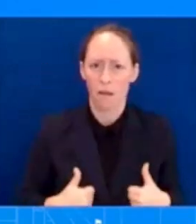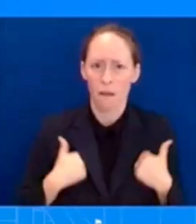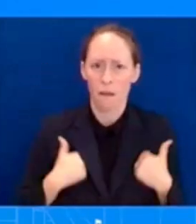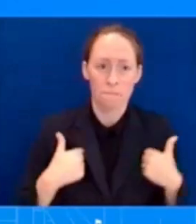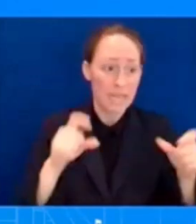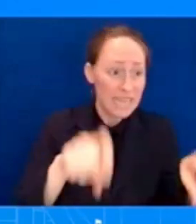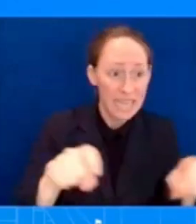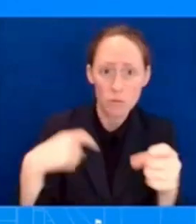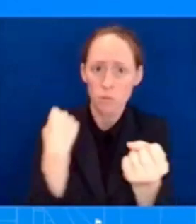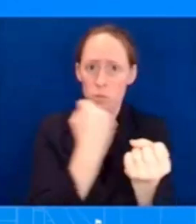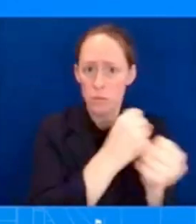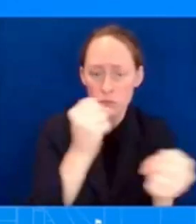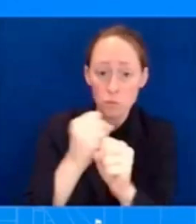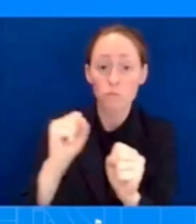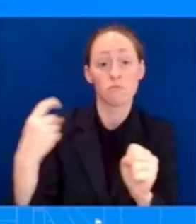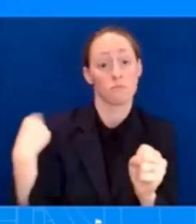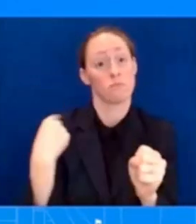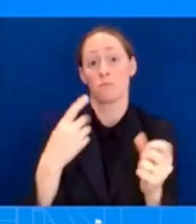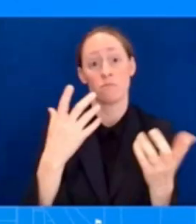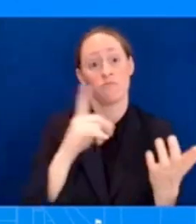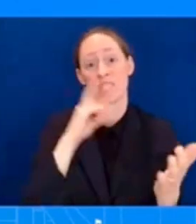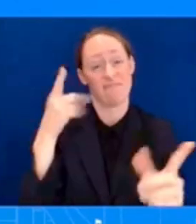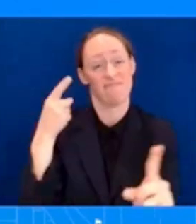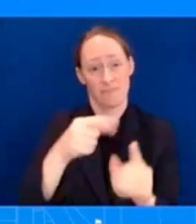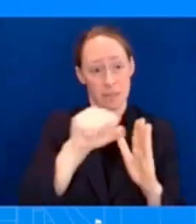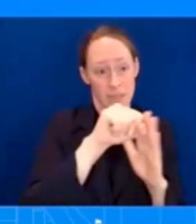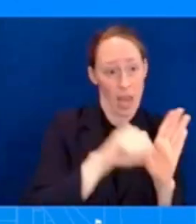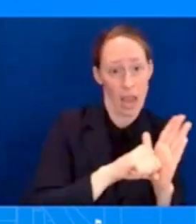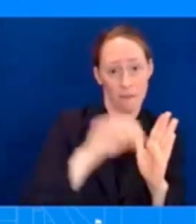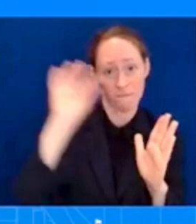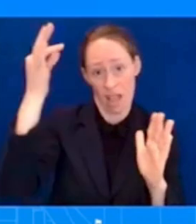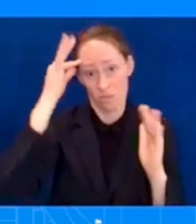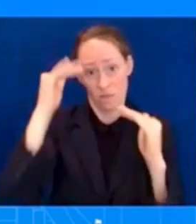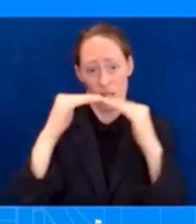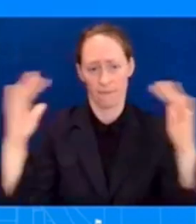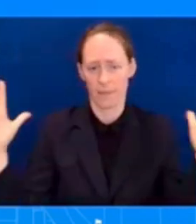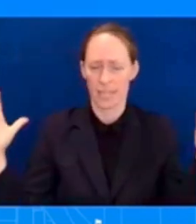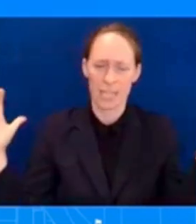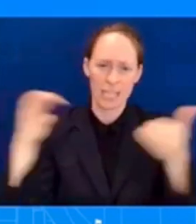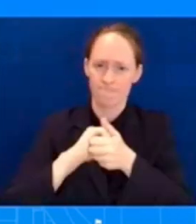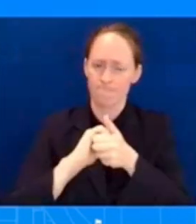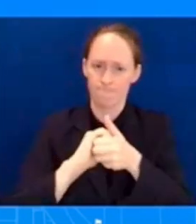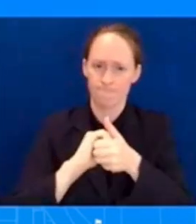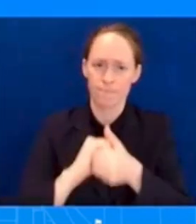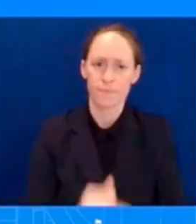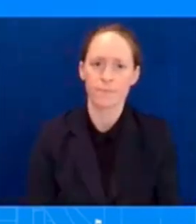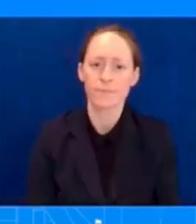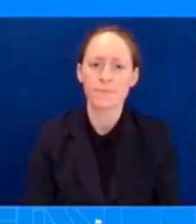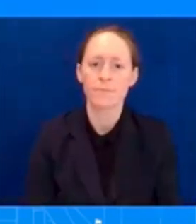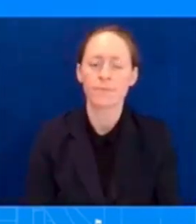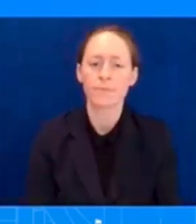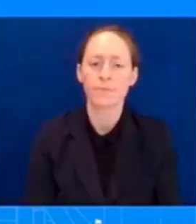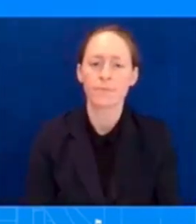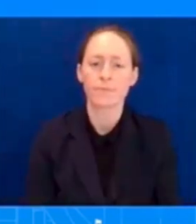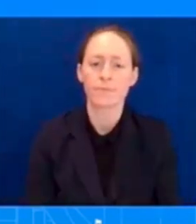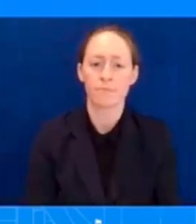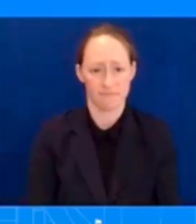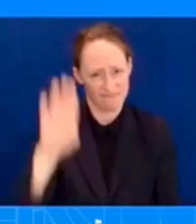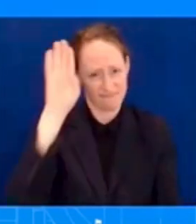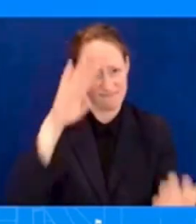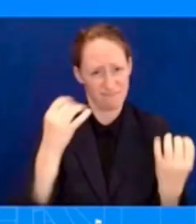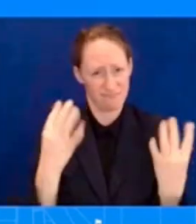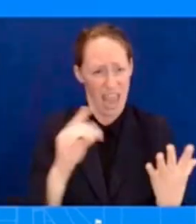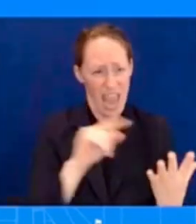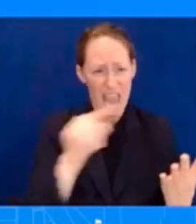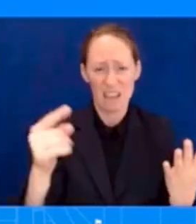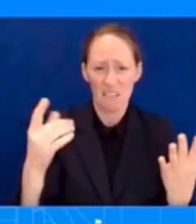as residents continue to mourn the loss of their friends their loved ones their neighbors the loss of their homes and